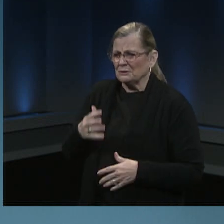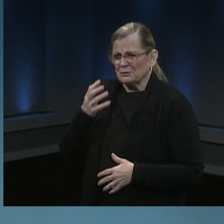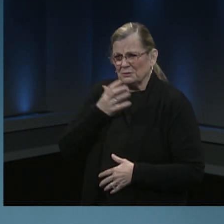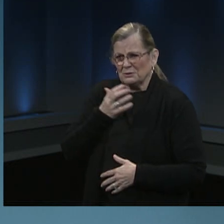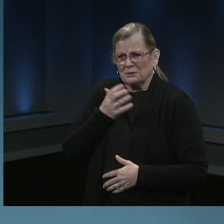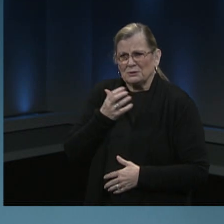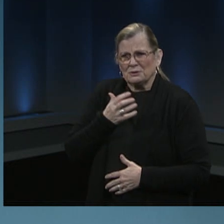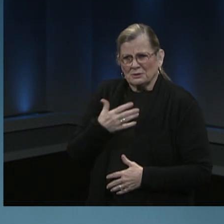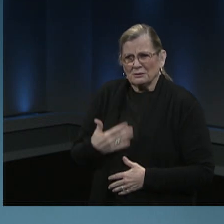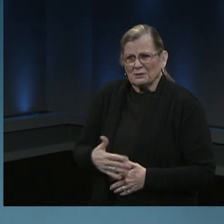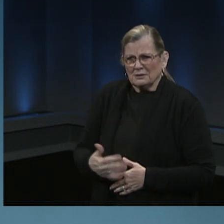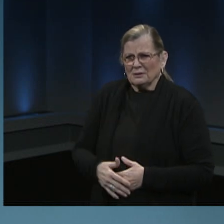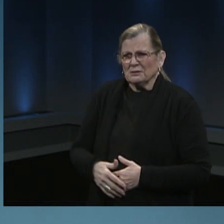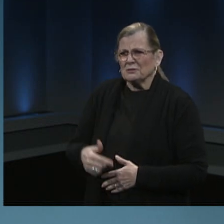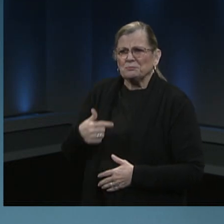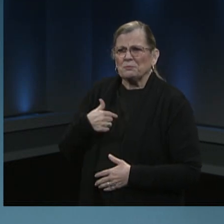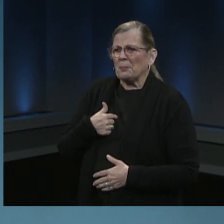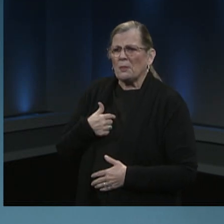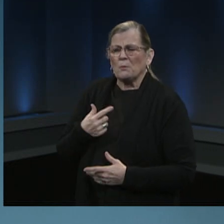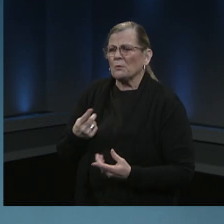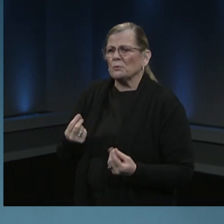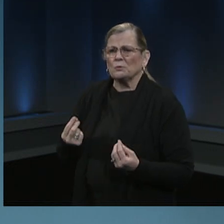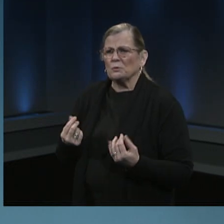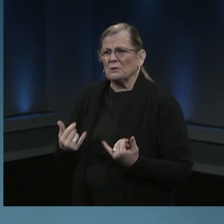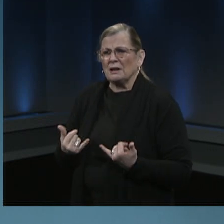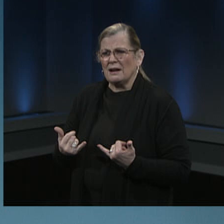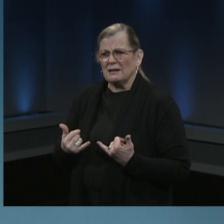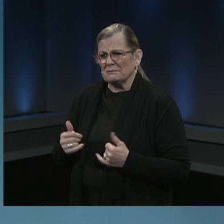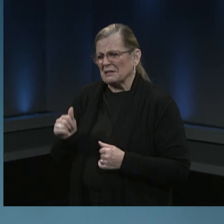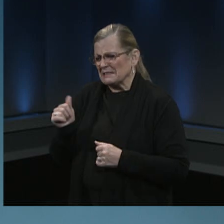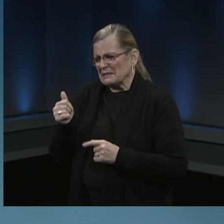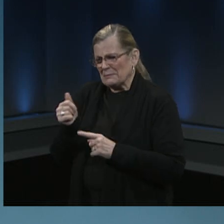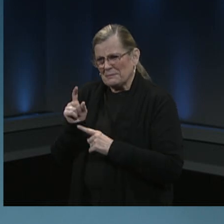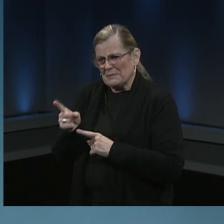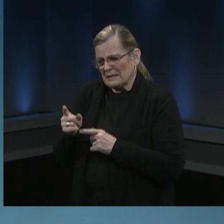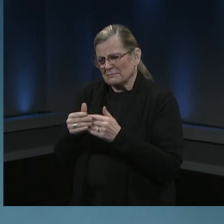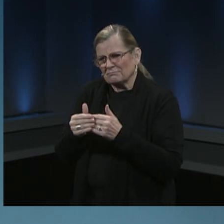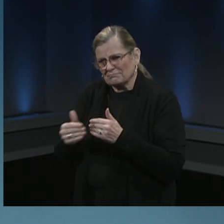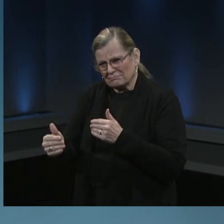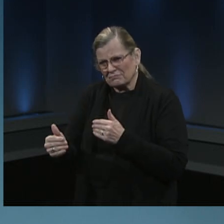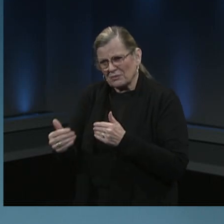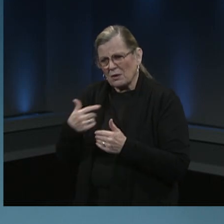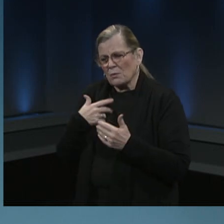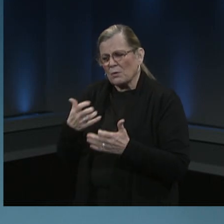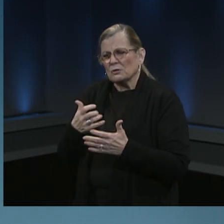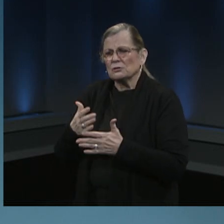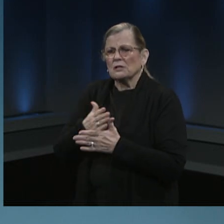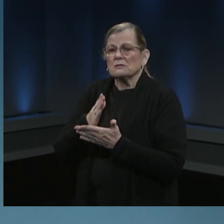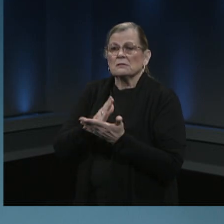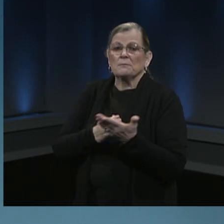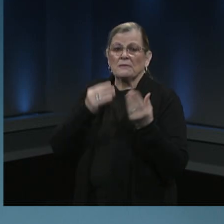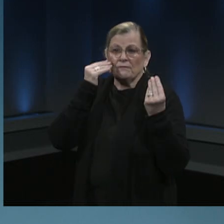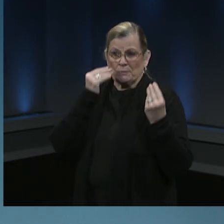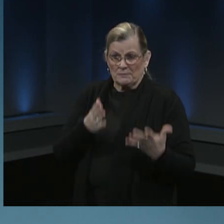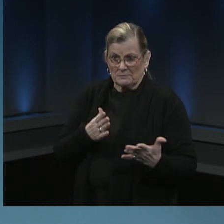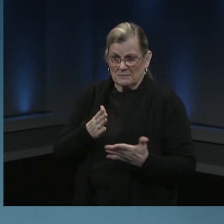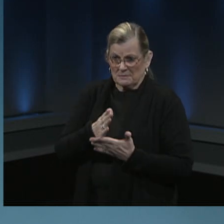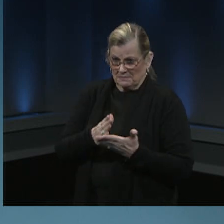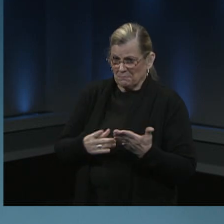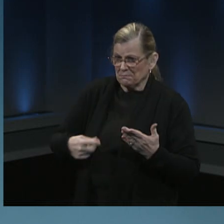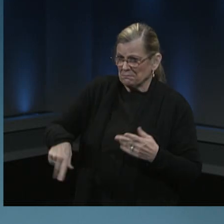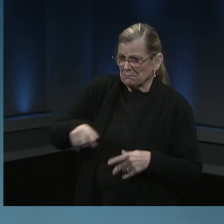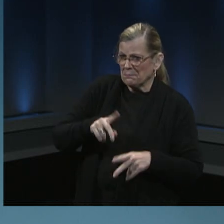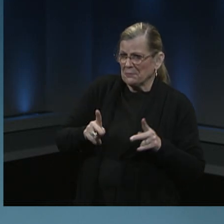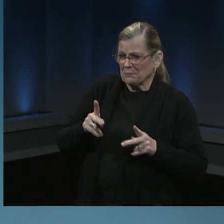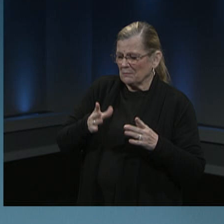for the next 10 or so minutes is to share some information so that people can better understand COVID